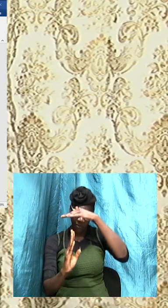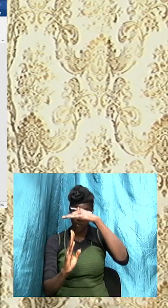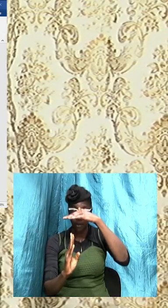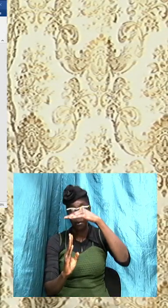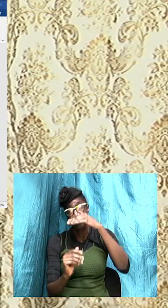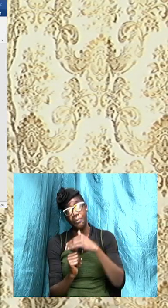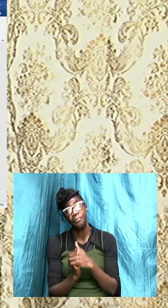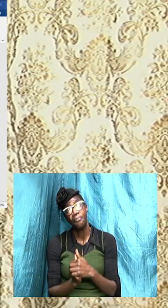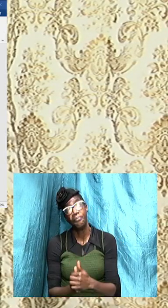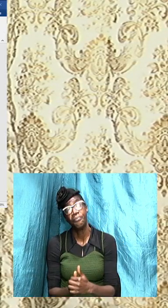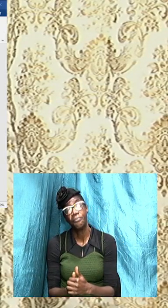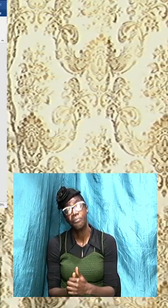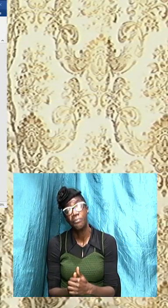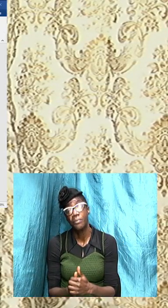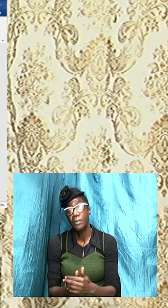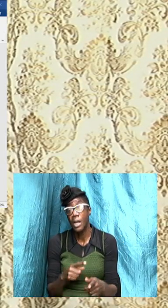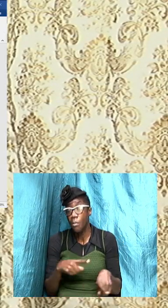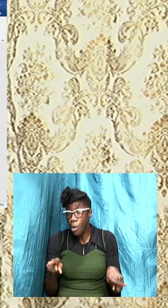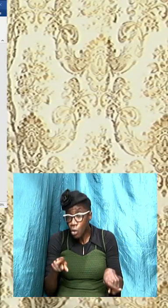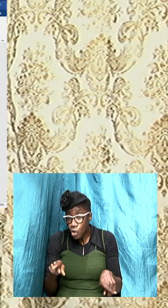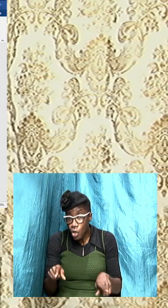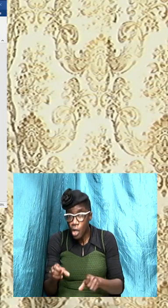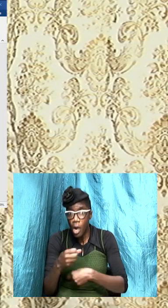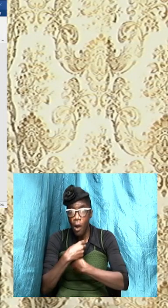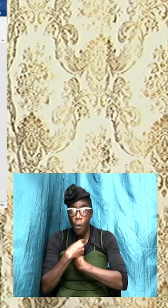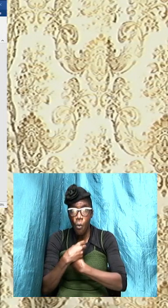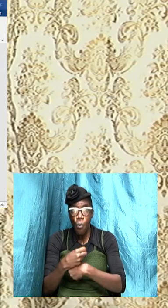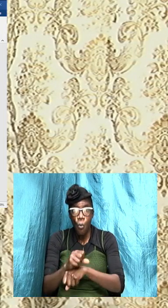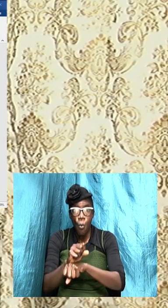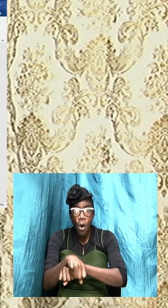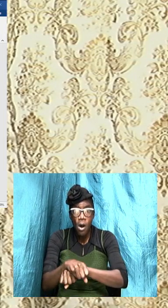they are workers of Satan himself